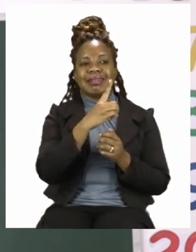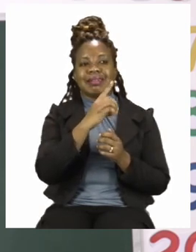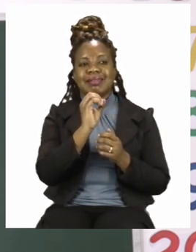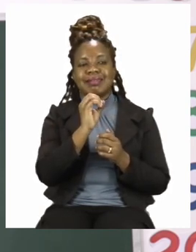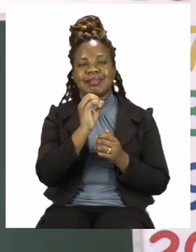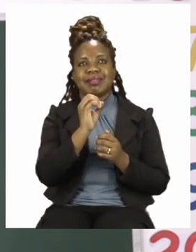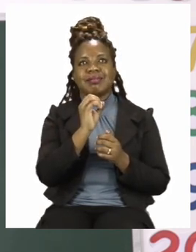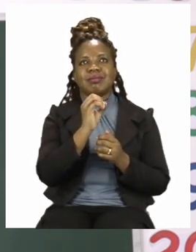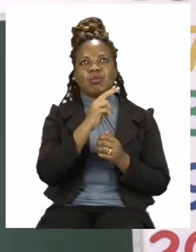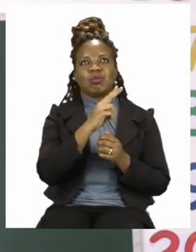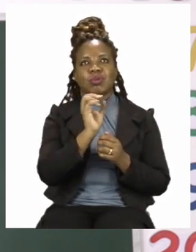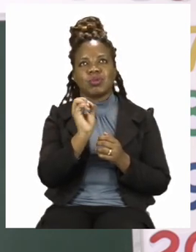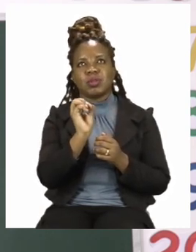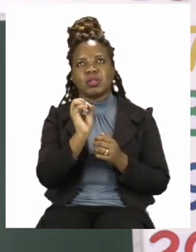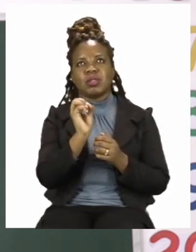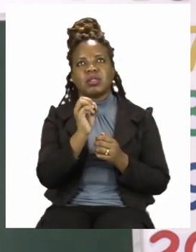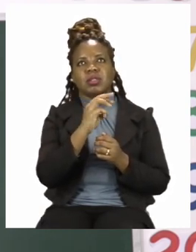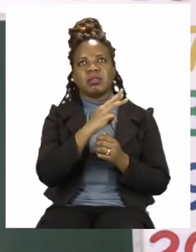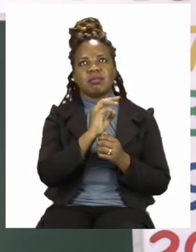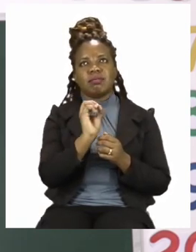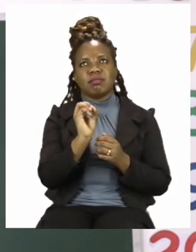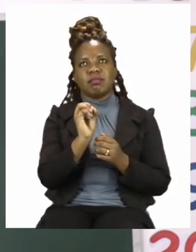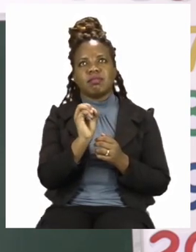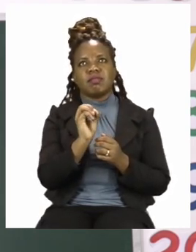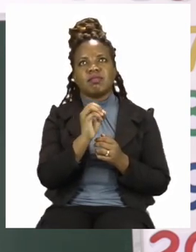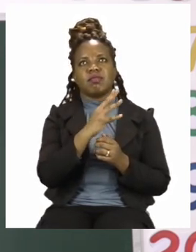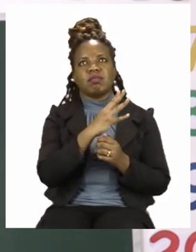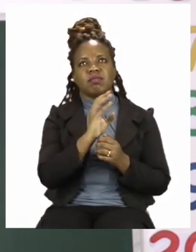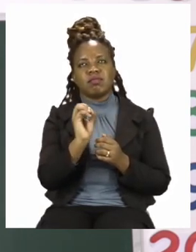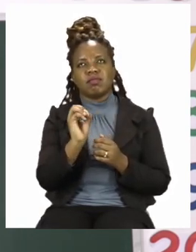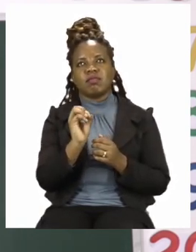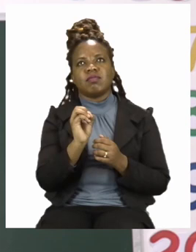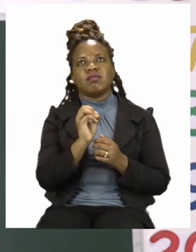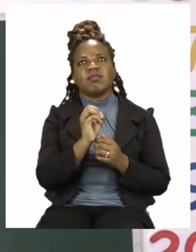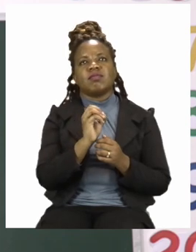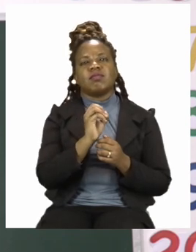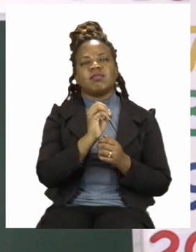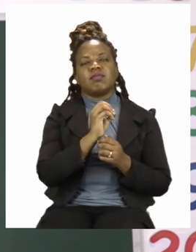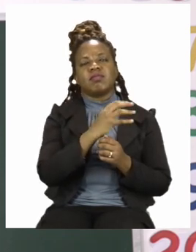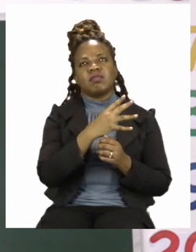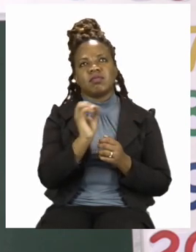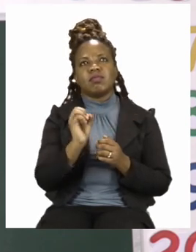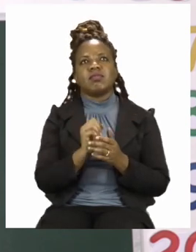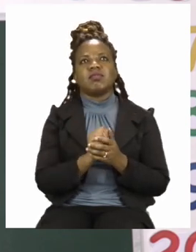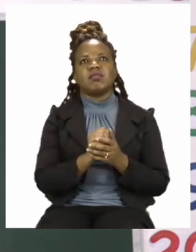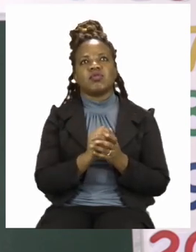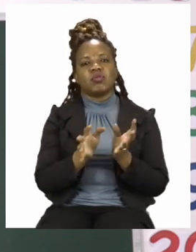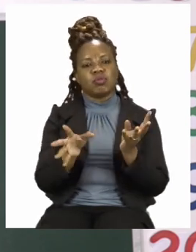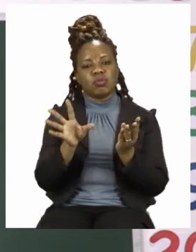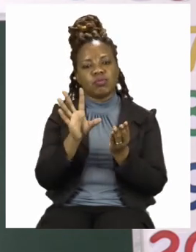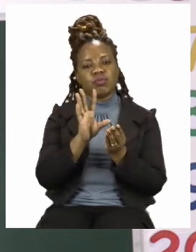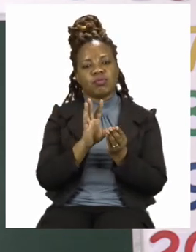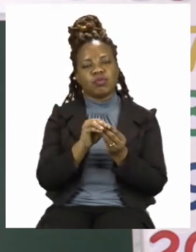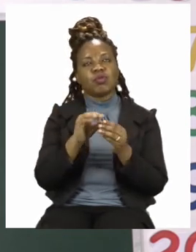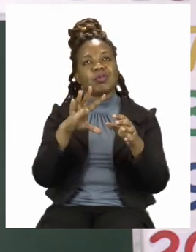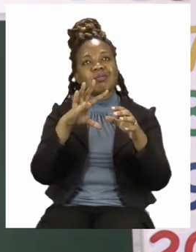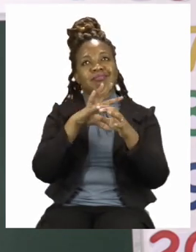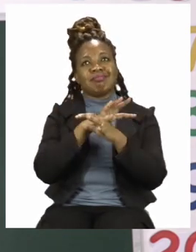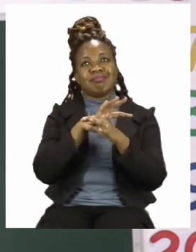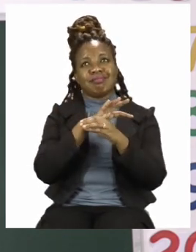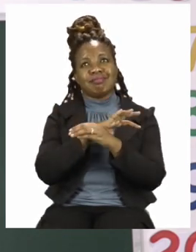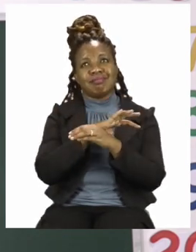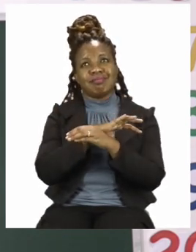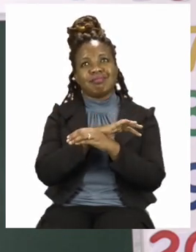is 50, which makes it 50 Namibian dollars. But we